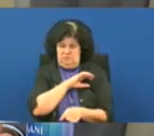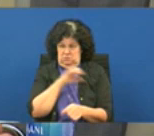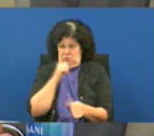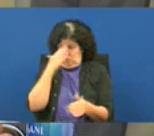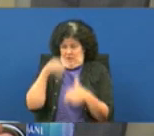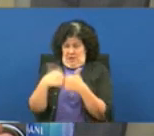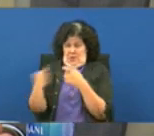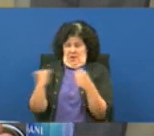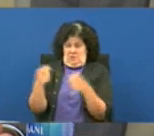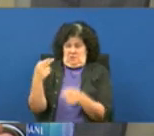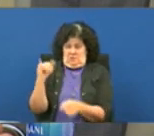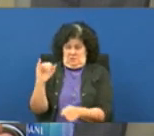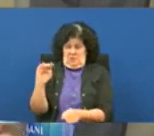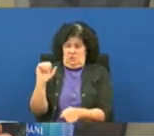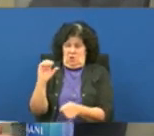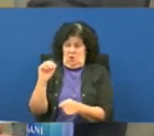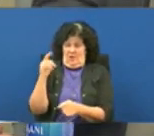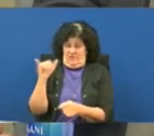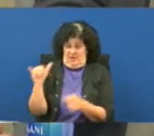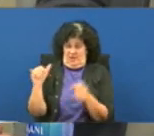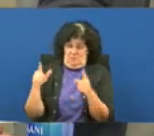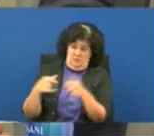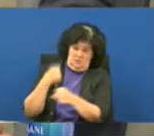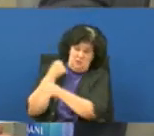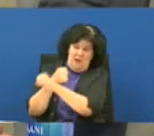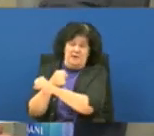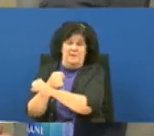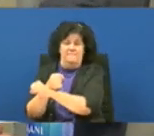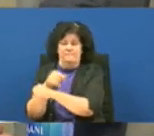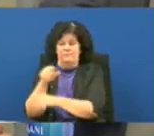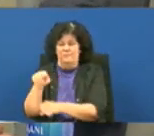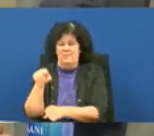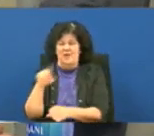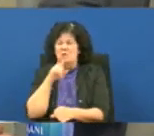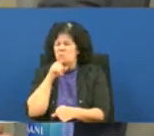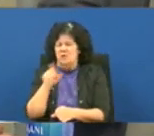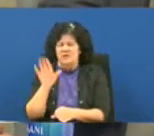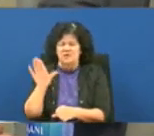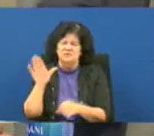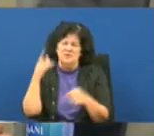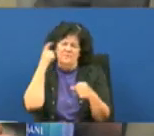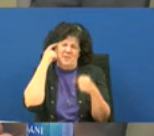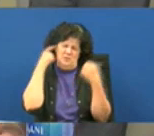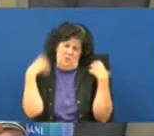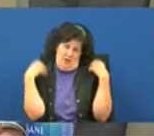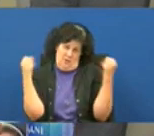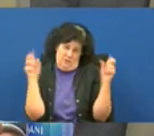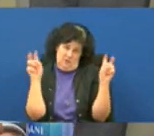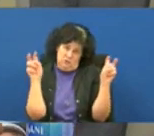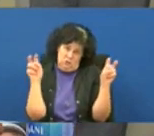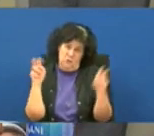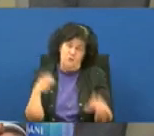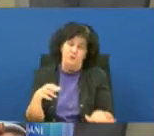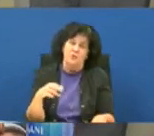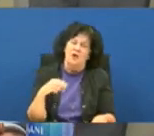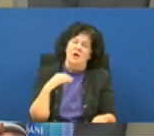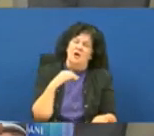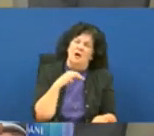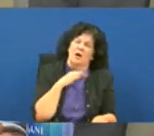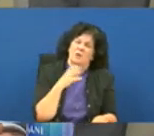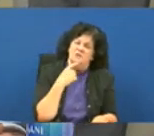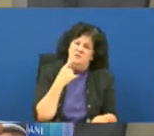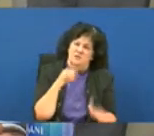were treating him like an adult locking him up when it was really just a mental health issue so i say that it's claiming to say that